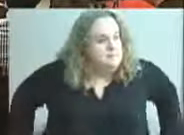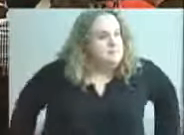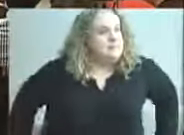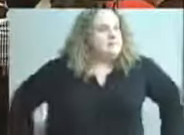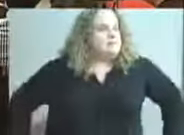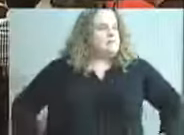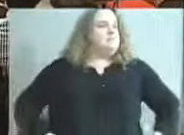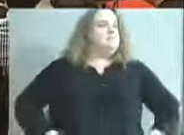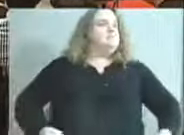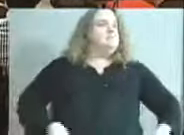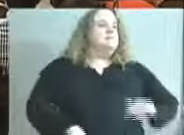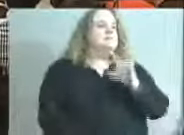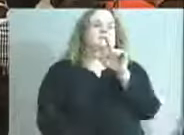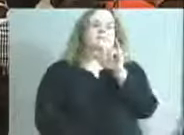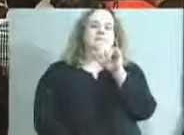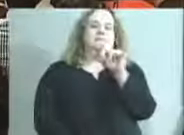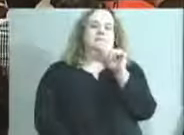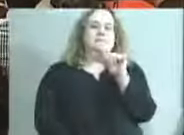then Chris?